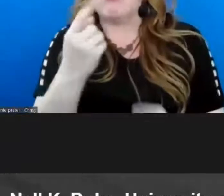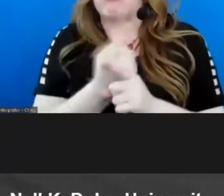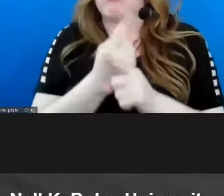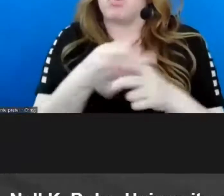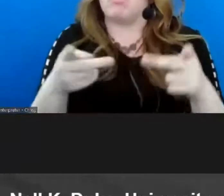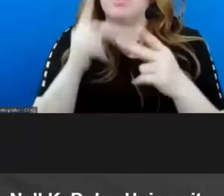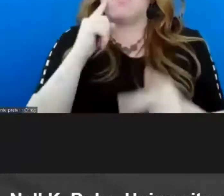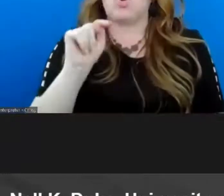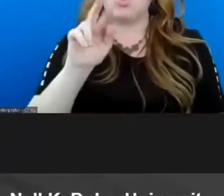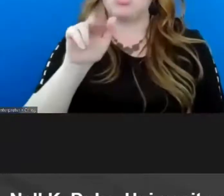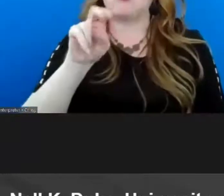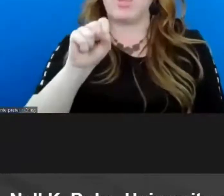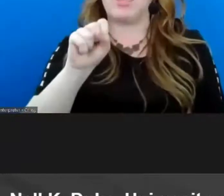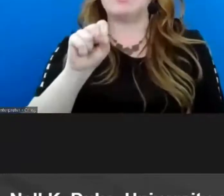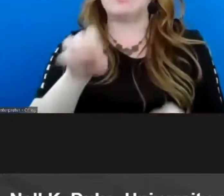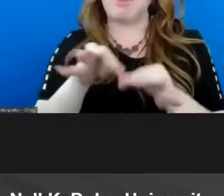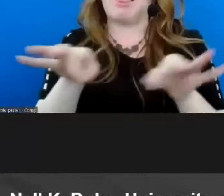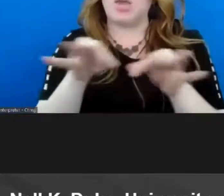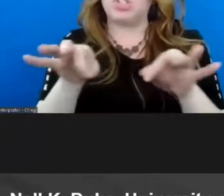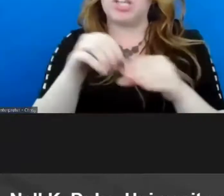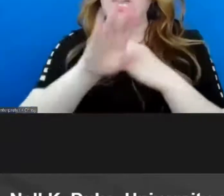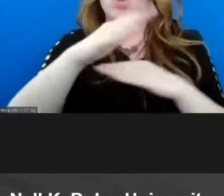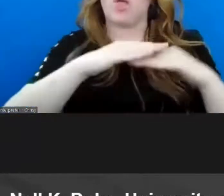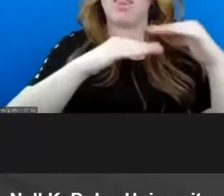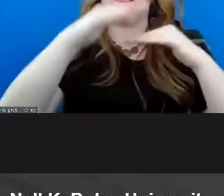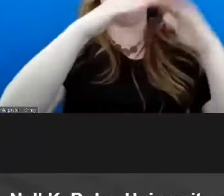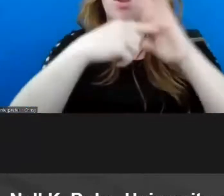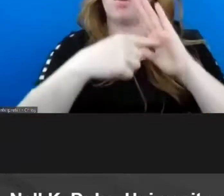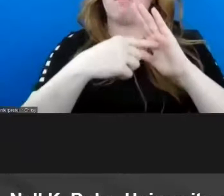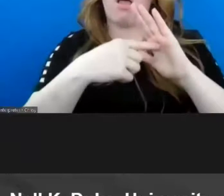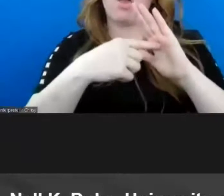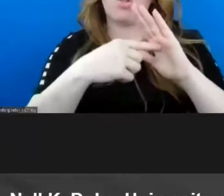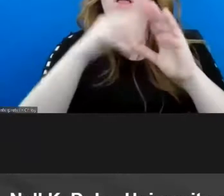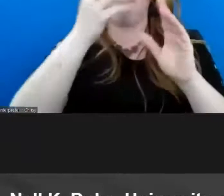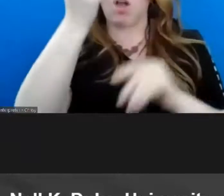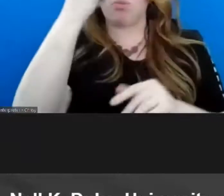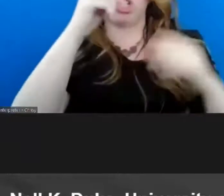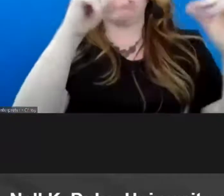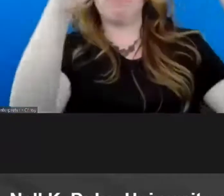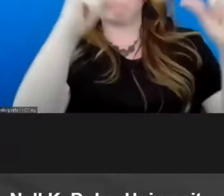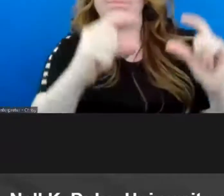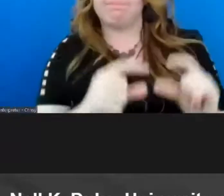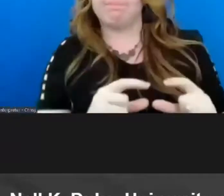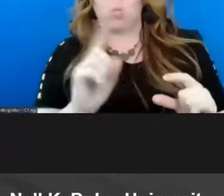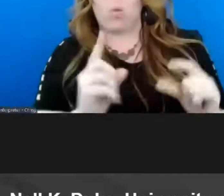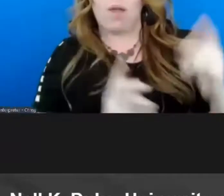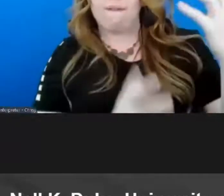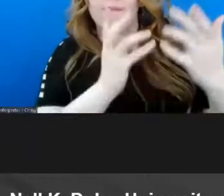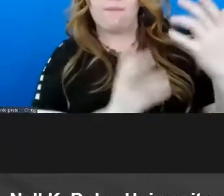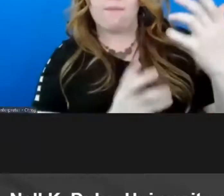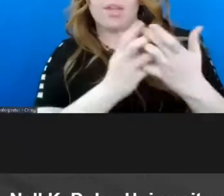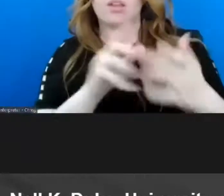within your layered model of comprehension where would that fit in yeah that's a great question and so i mean